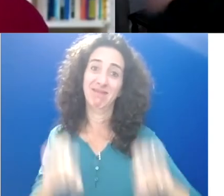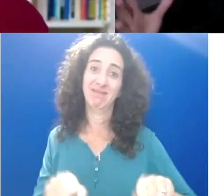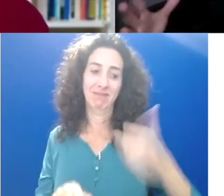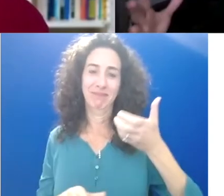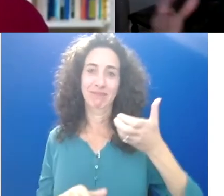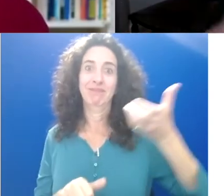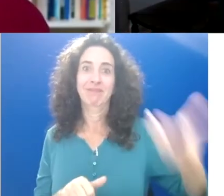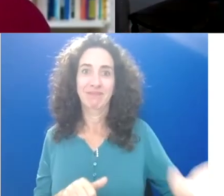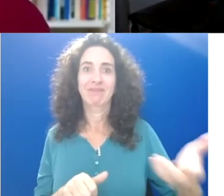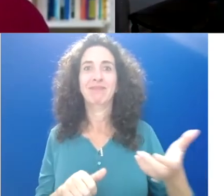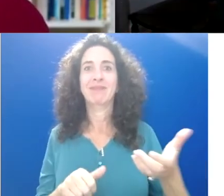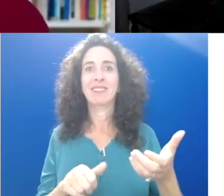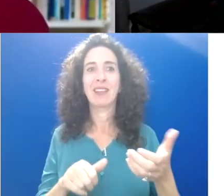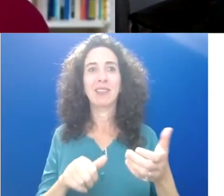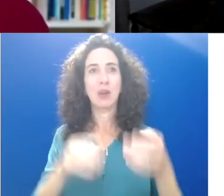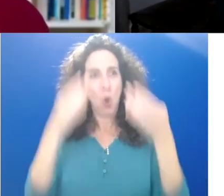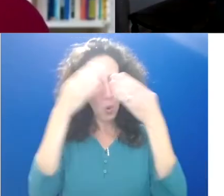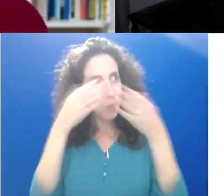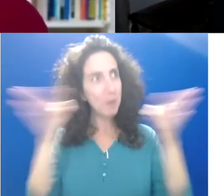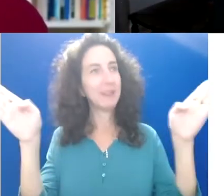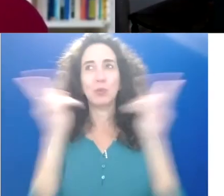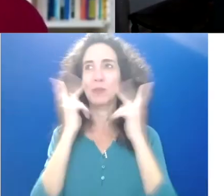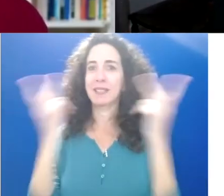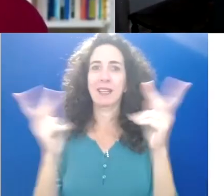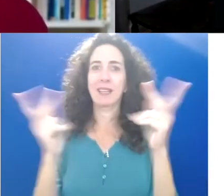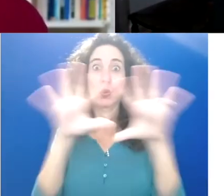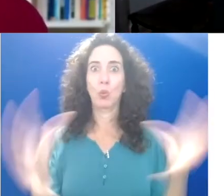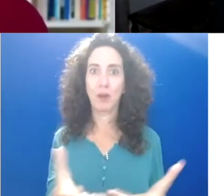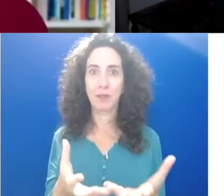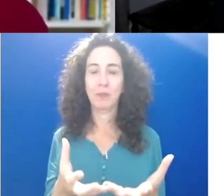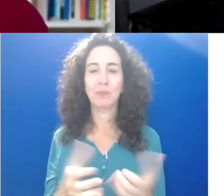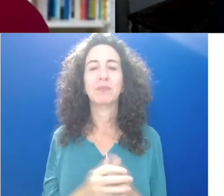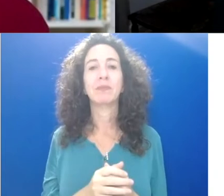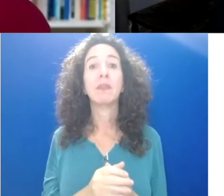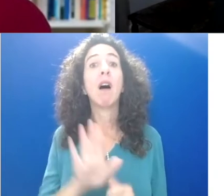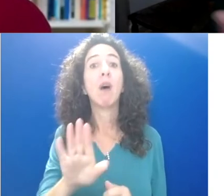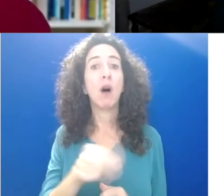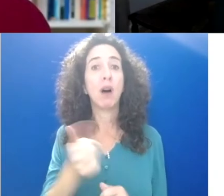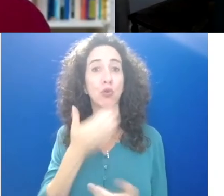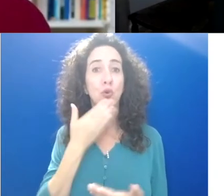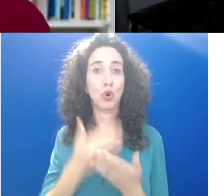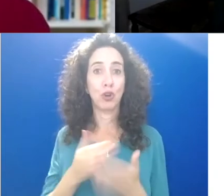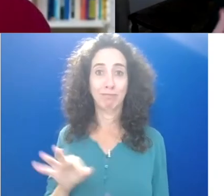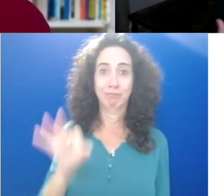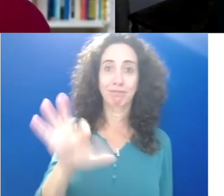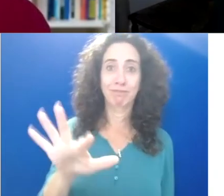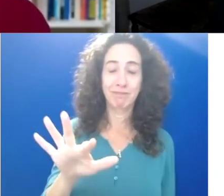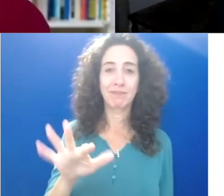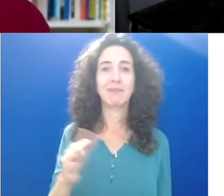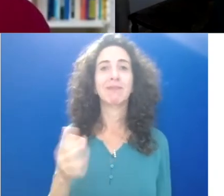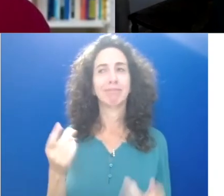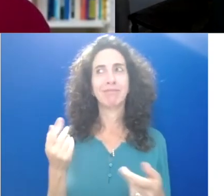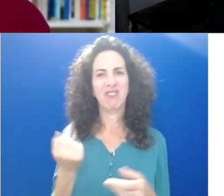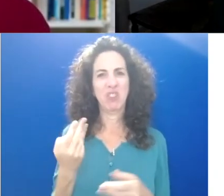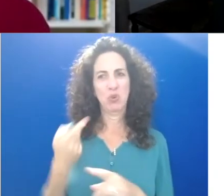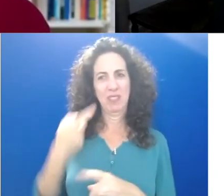and just focus on your experience. And the other thing I would say that I found useful, I found this useful last summer or two summers ago when I was writing the book and I find it useful